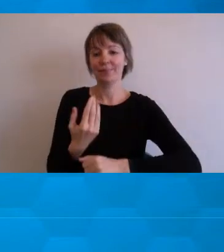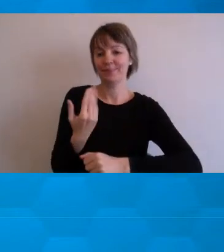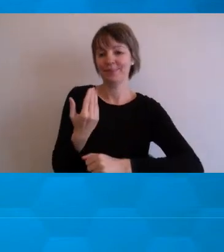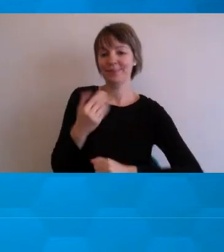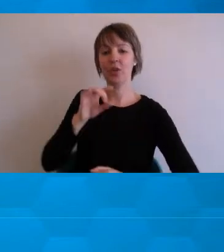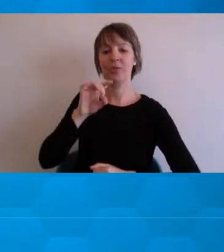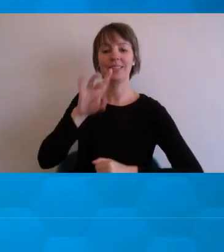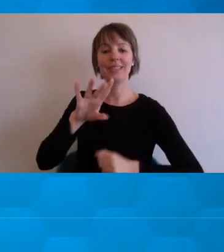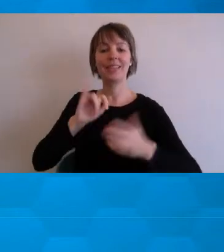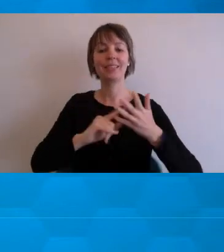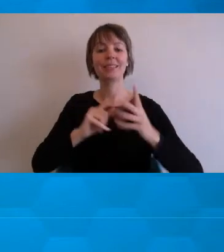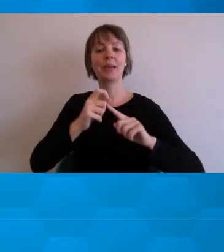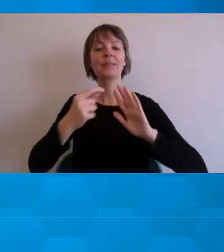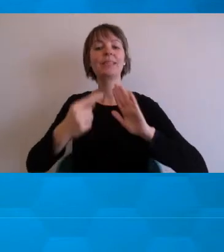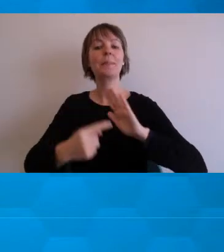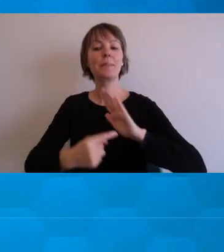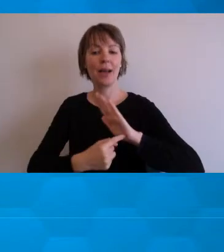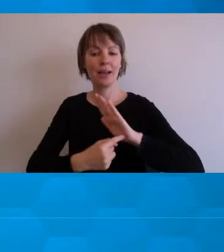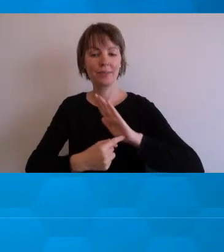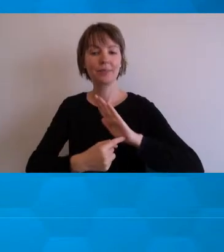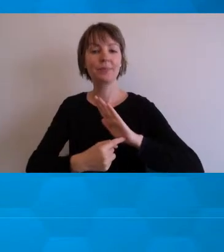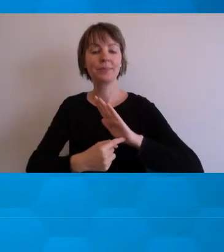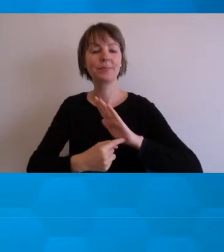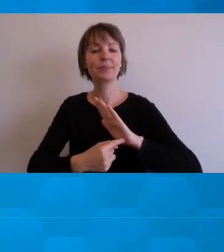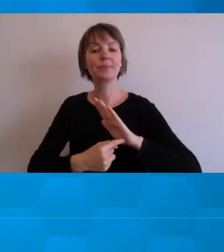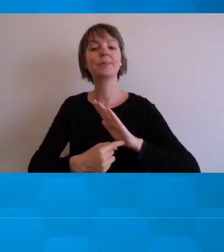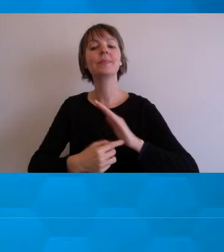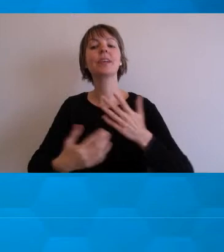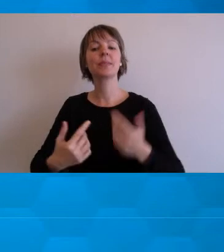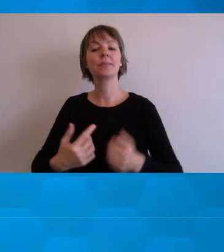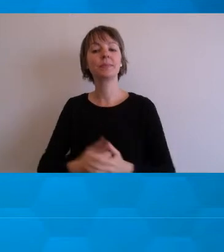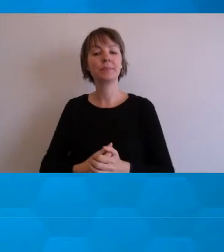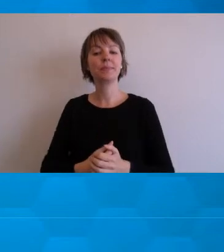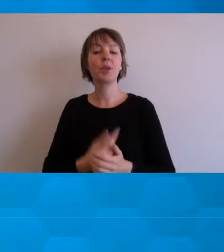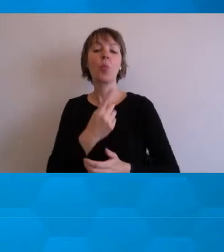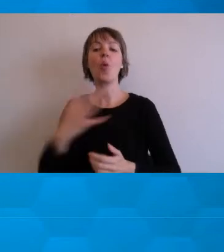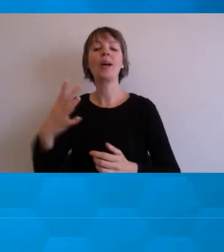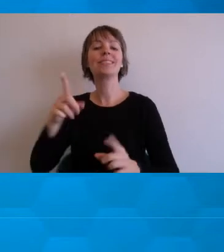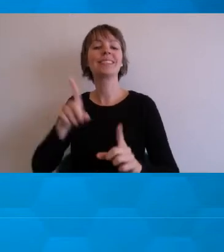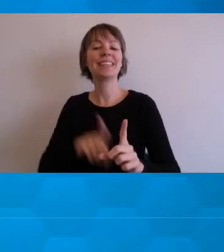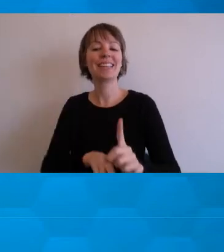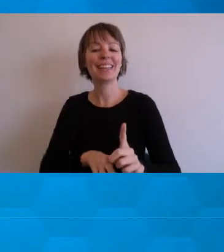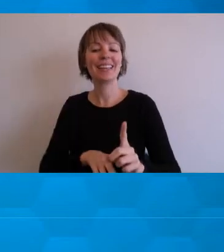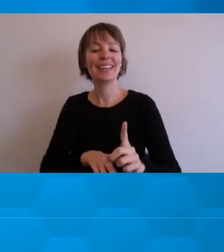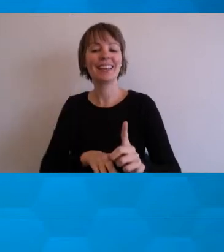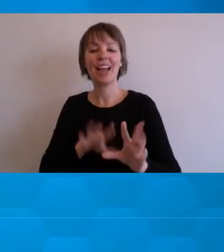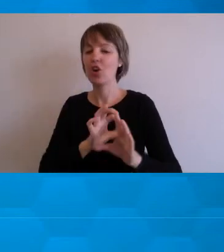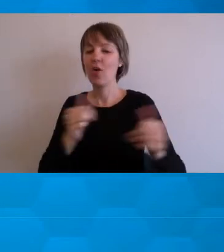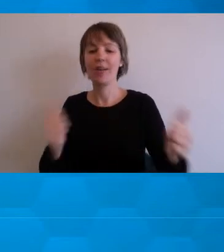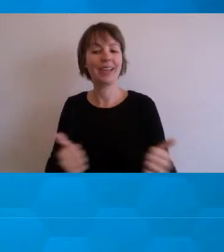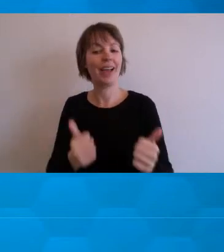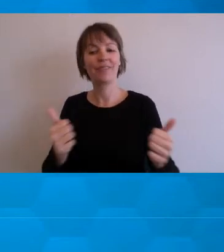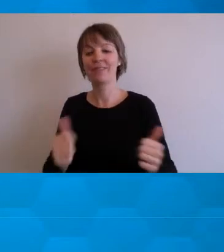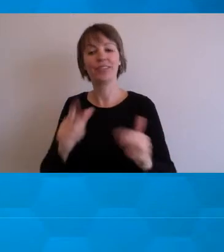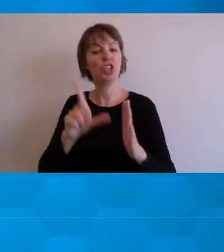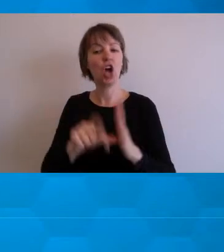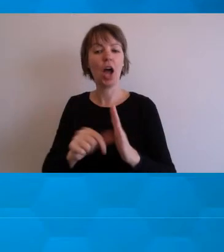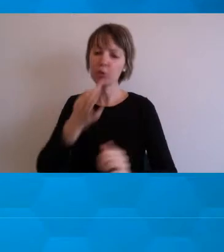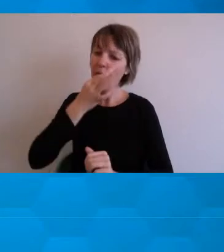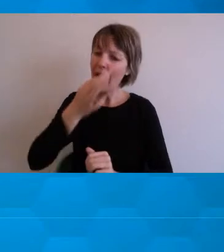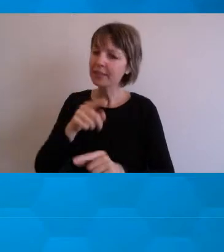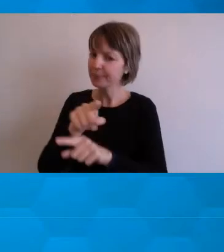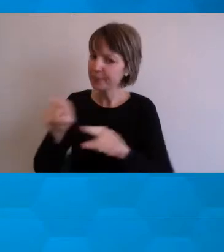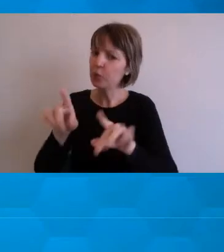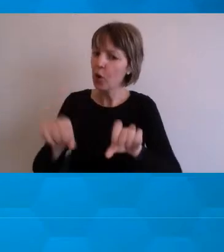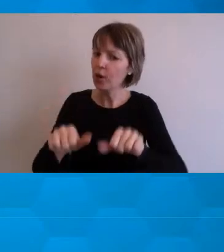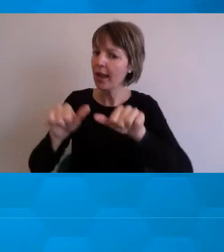the UNSW Disability Champion. But the thing is, once a year is not often enough to ask our students if they're okay. We know